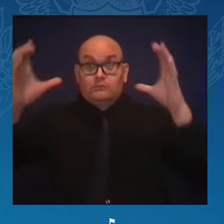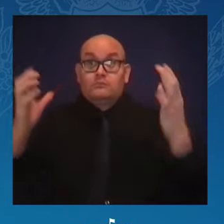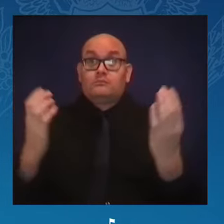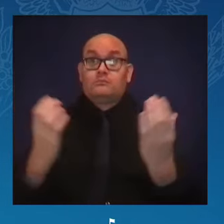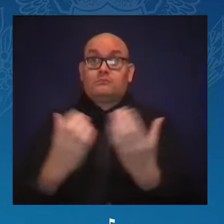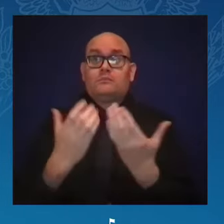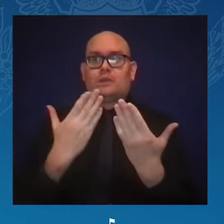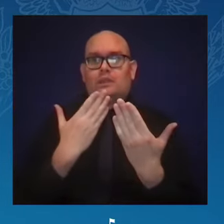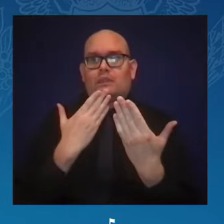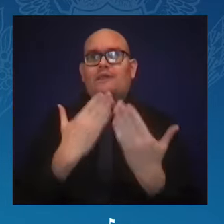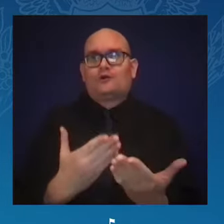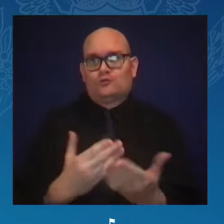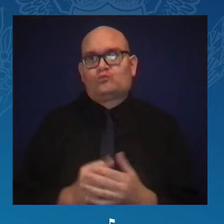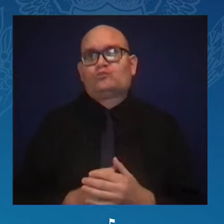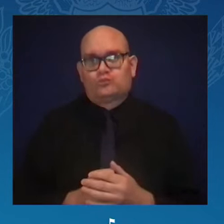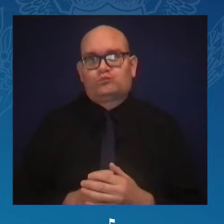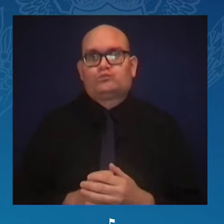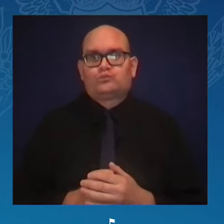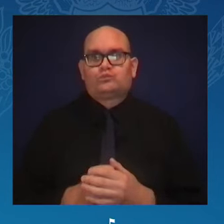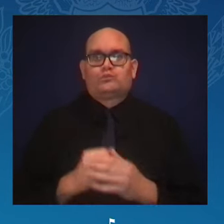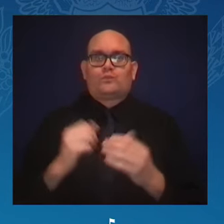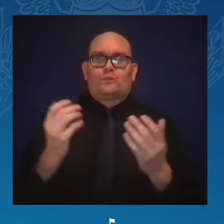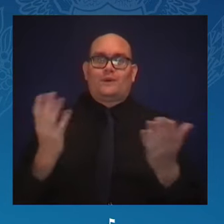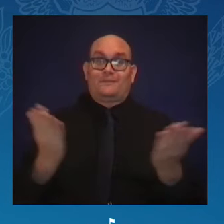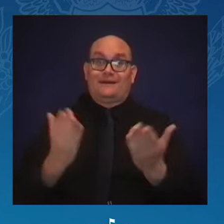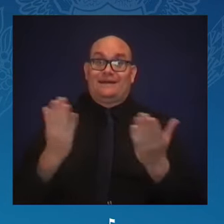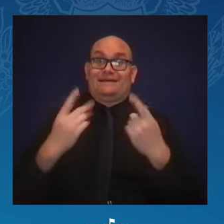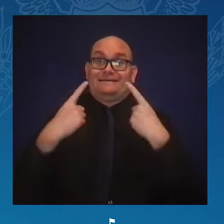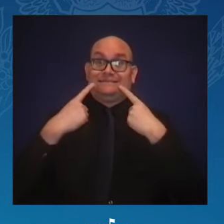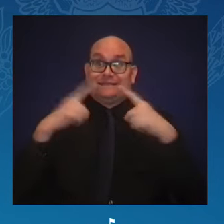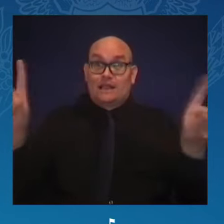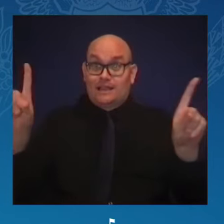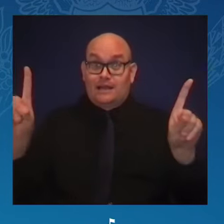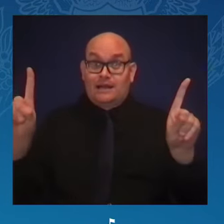here to declare we have more work to do.